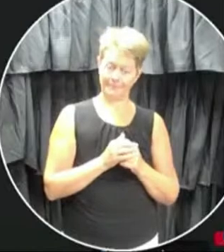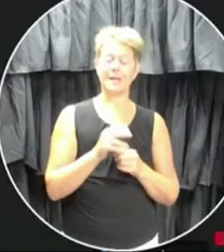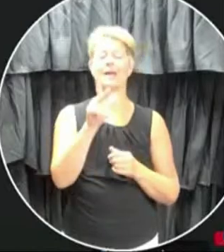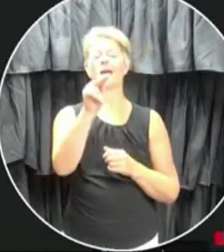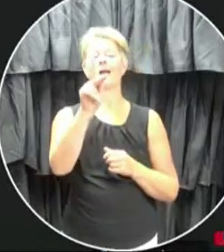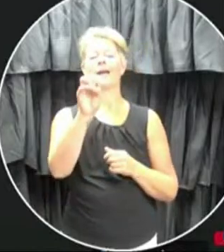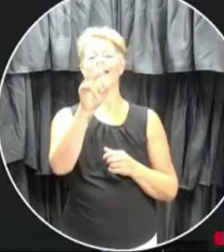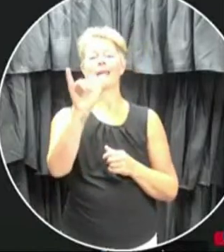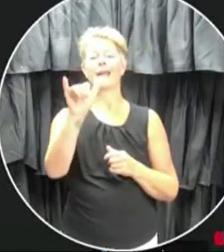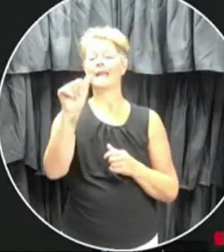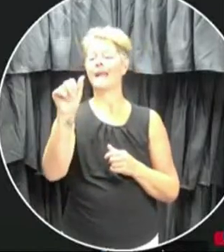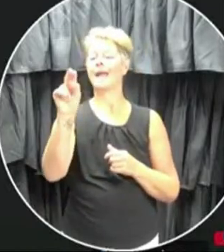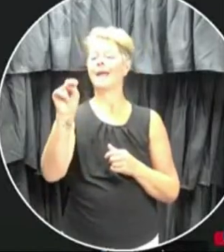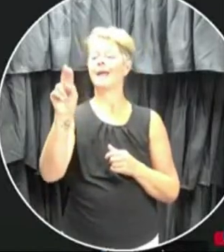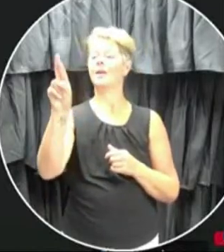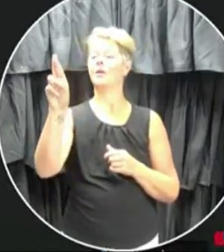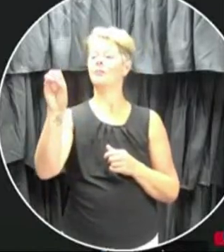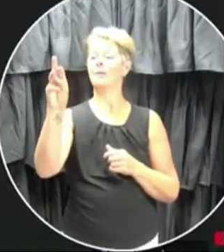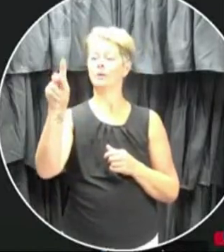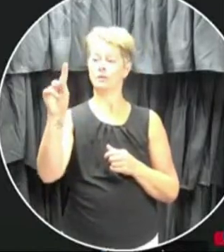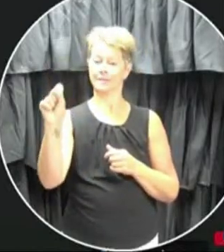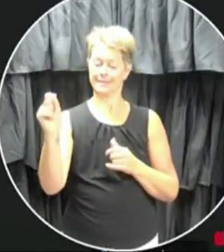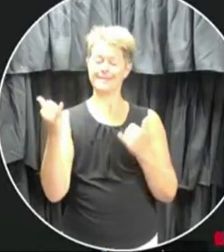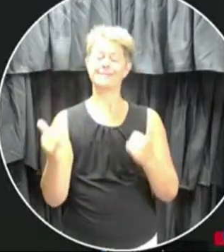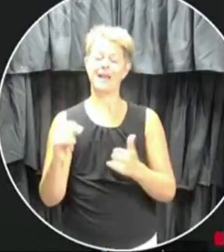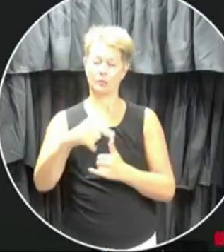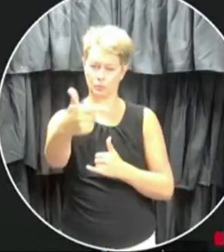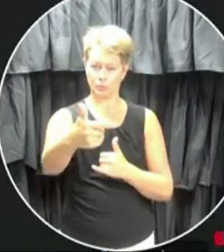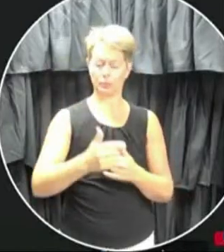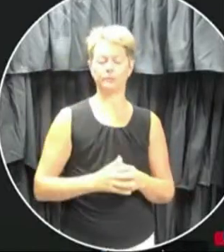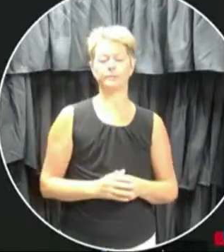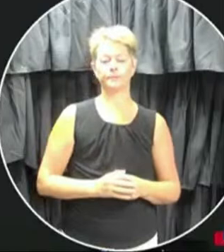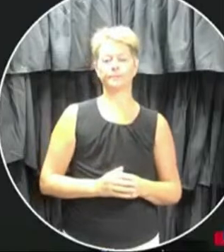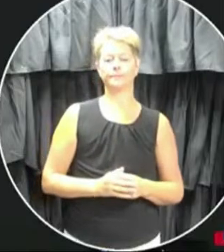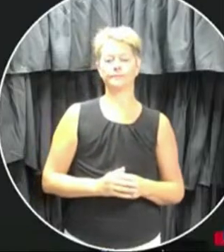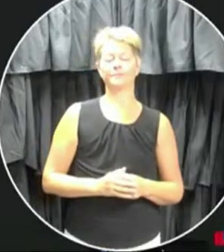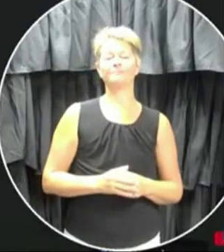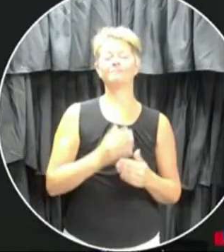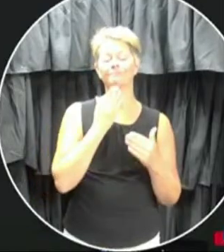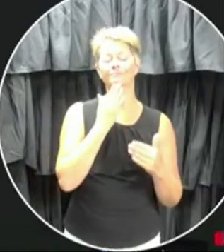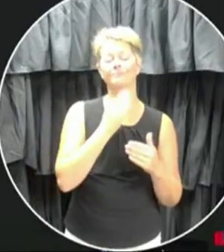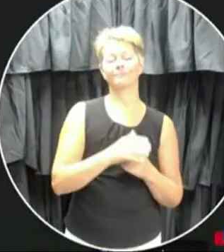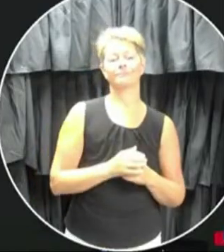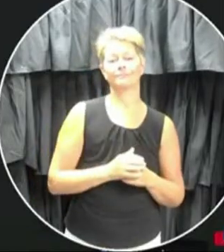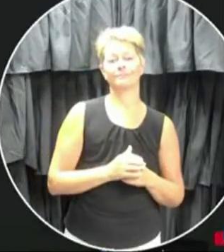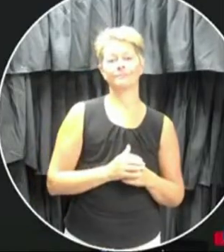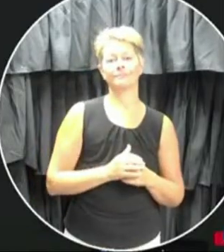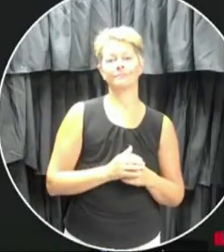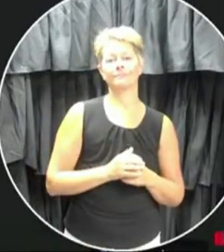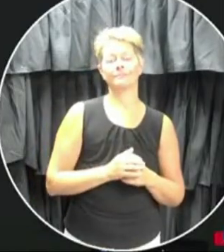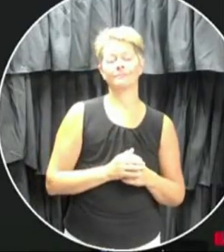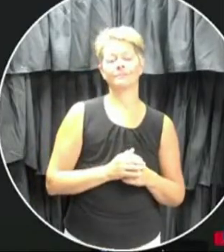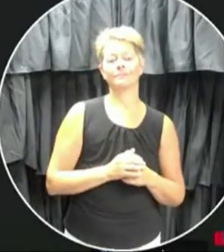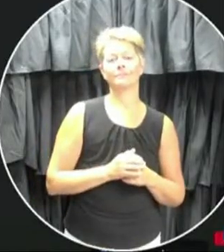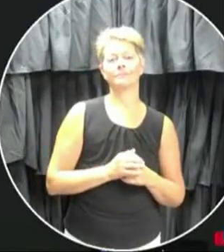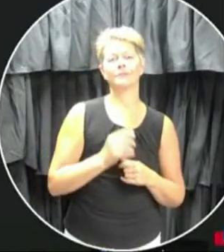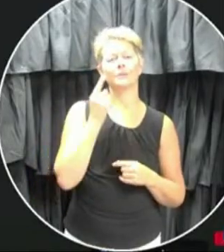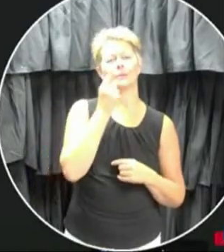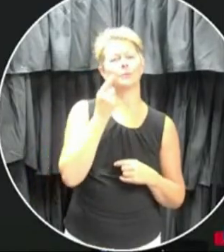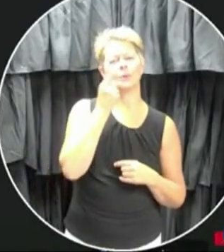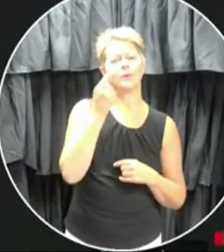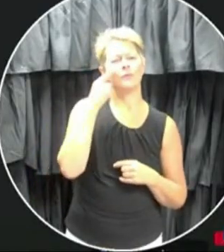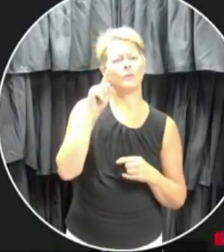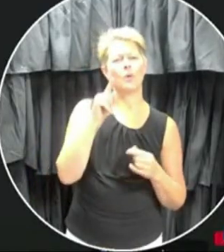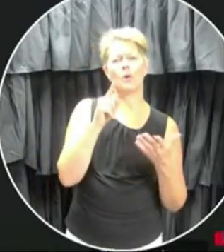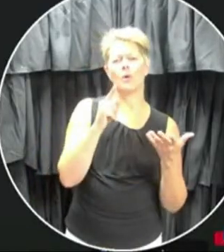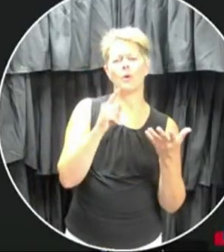Kellyanne Roberts with NTV. Kellyanne, uh, your mic is unmuted. Thank you. Um, wondering what's going to be done for paid leave for employers